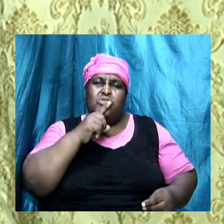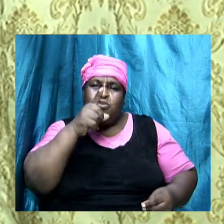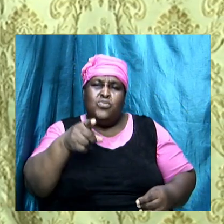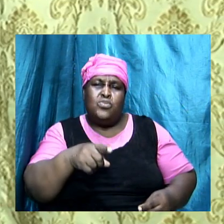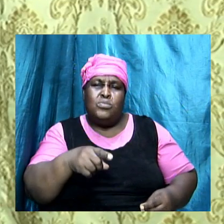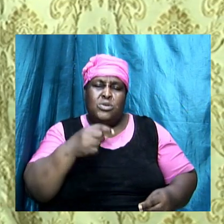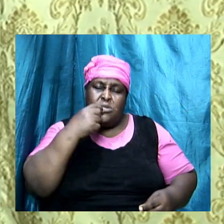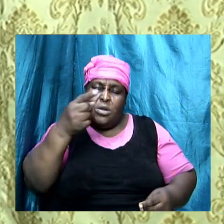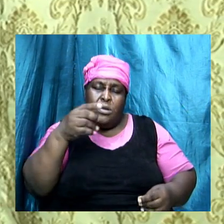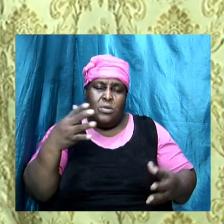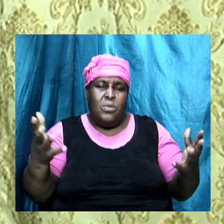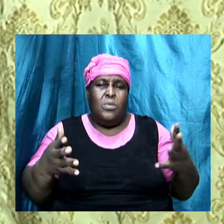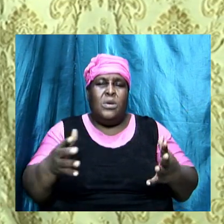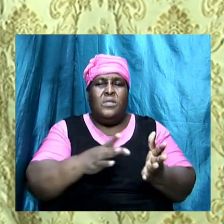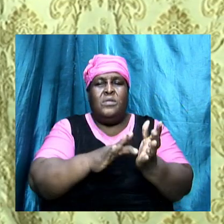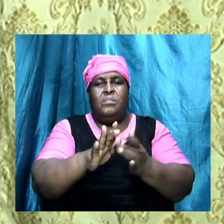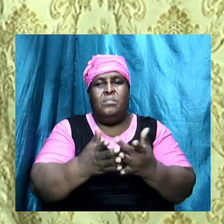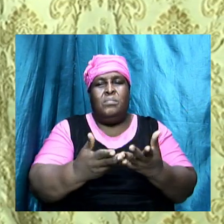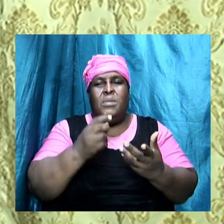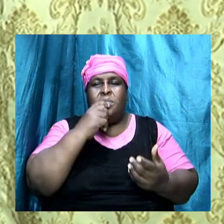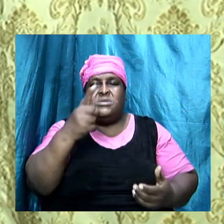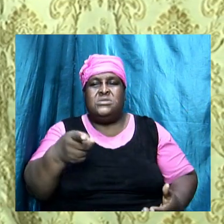at Ezekiel 44